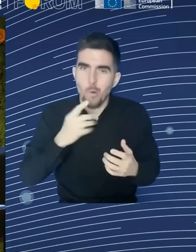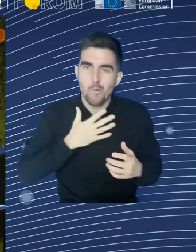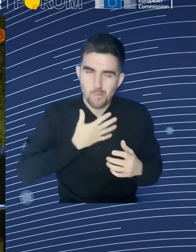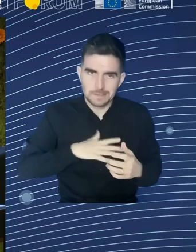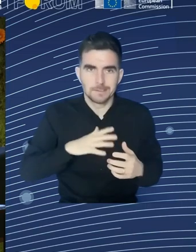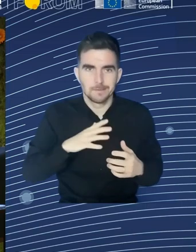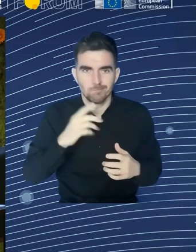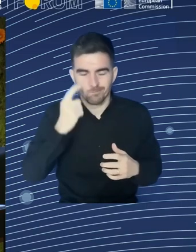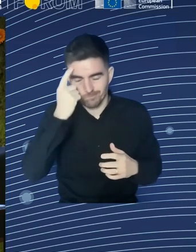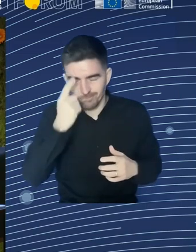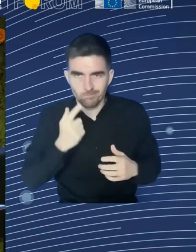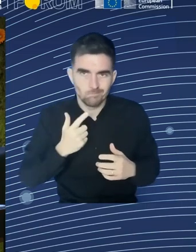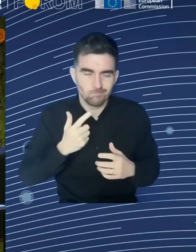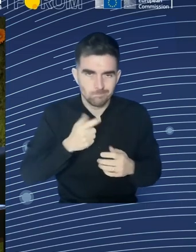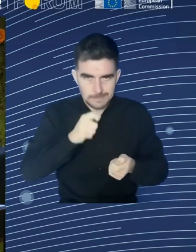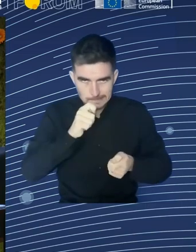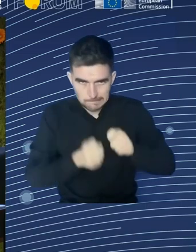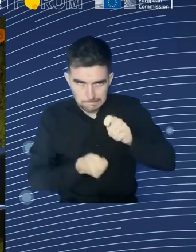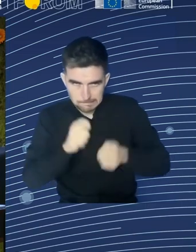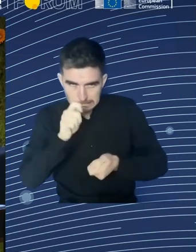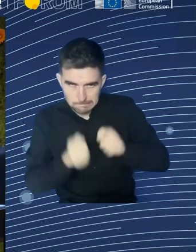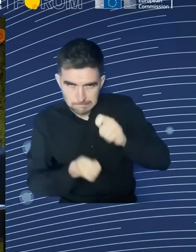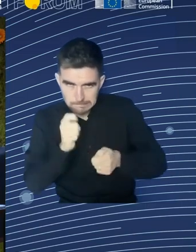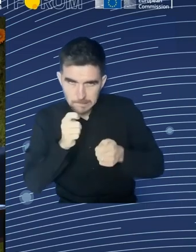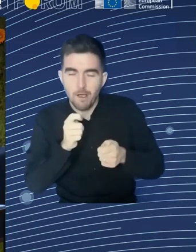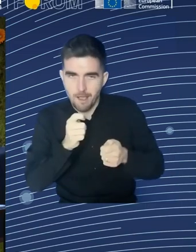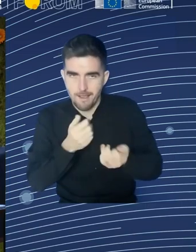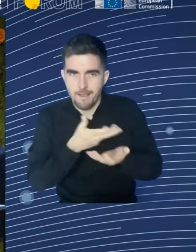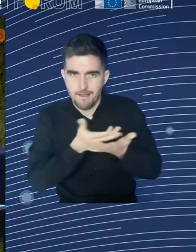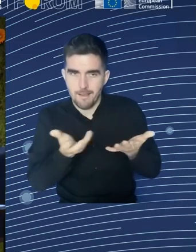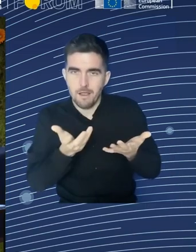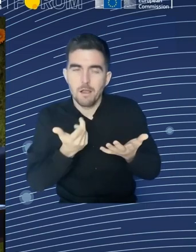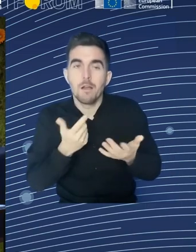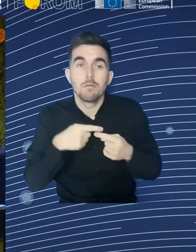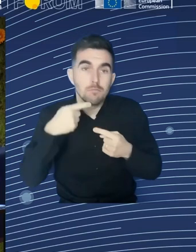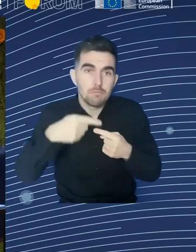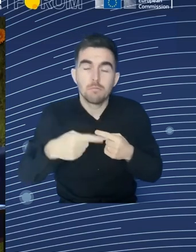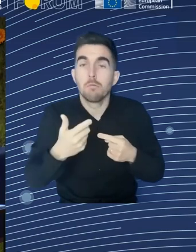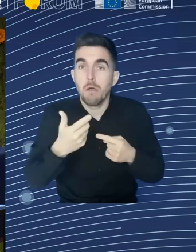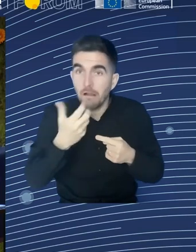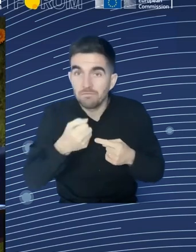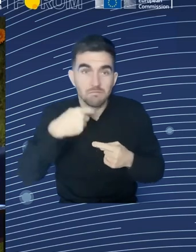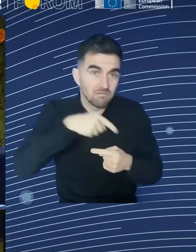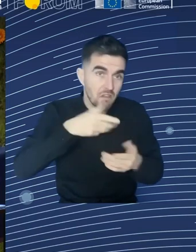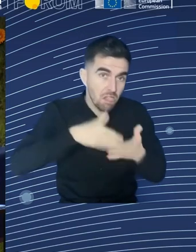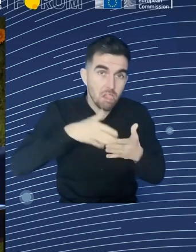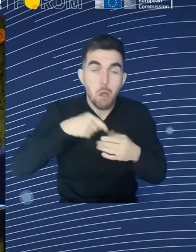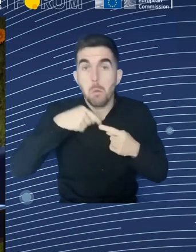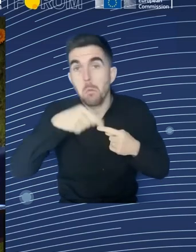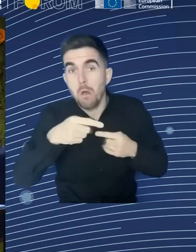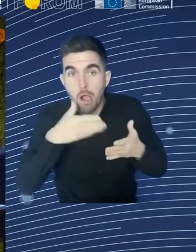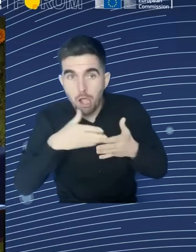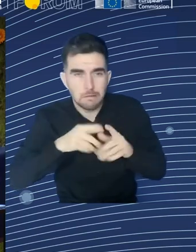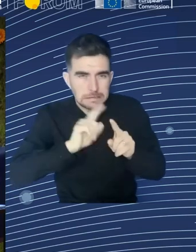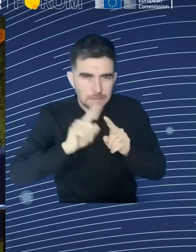And here I will just mention the artificial intelligence, which for some of us is an opportunity and